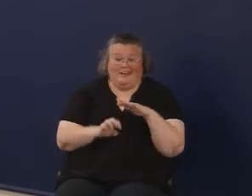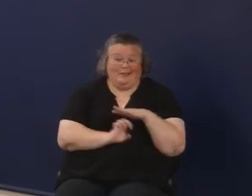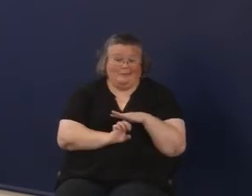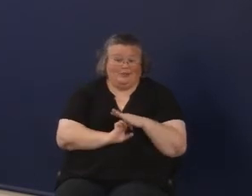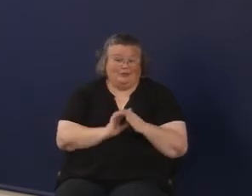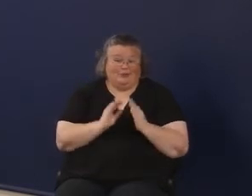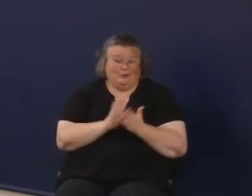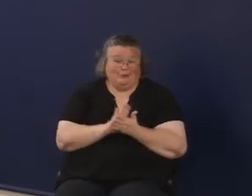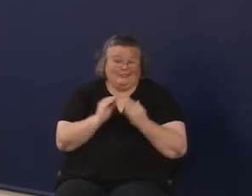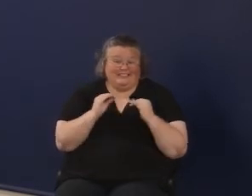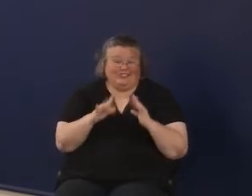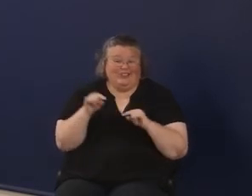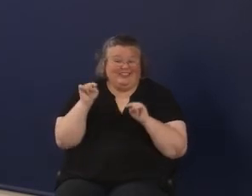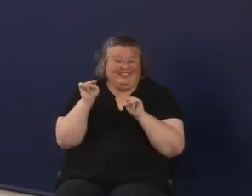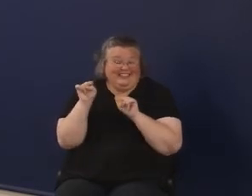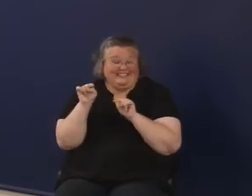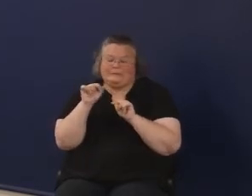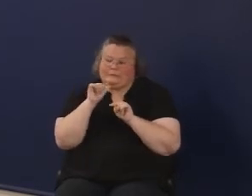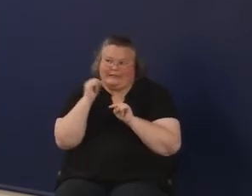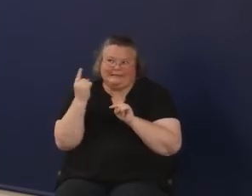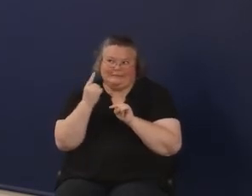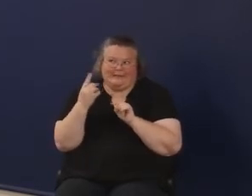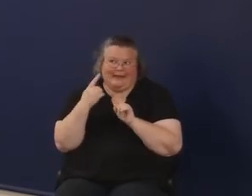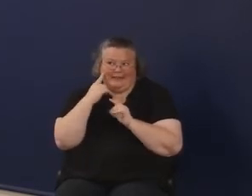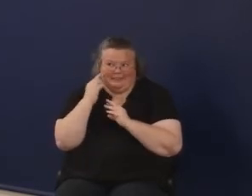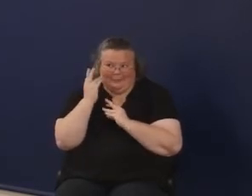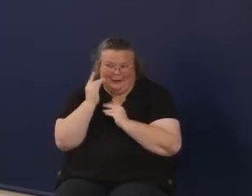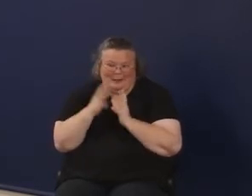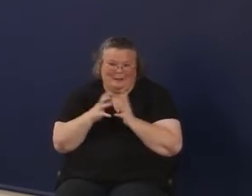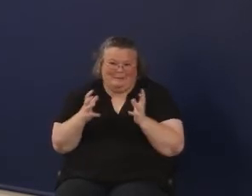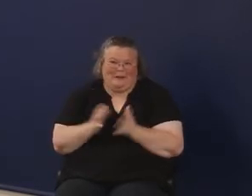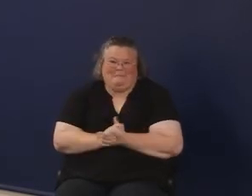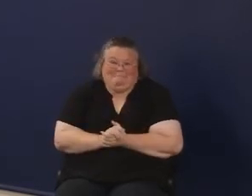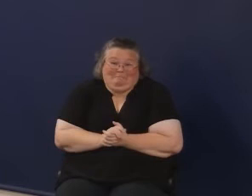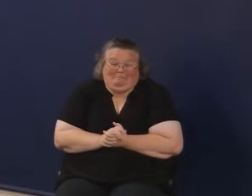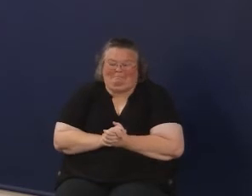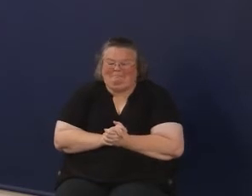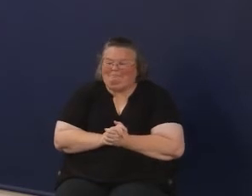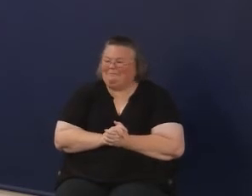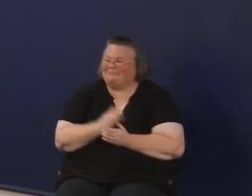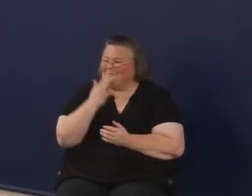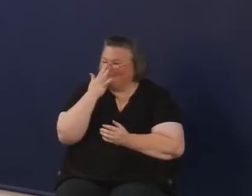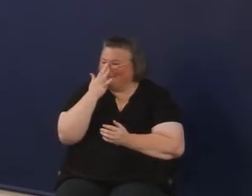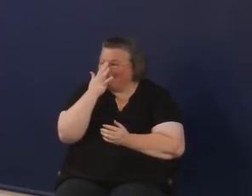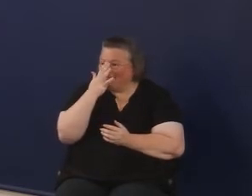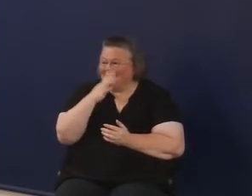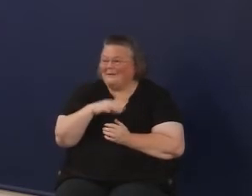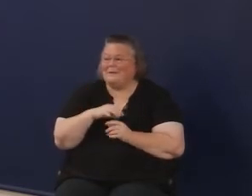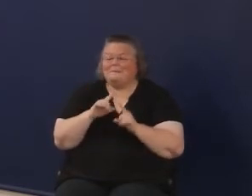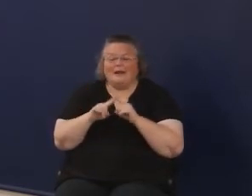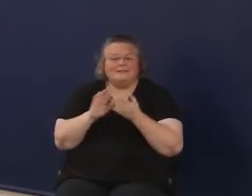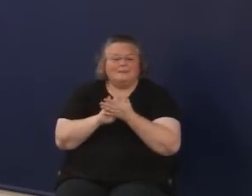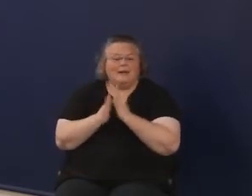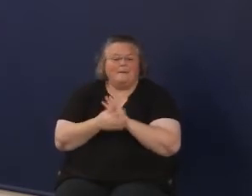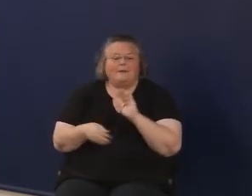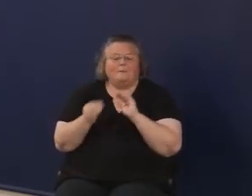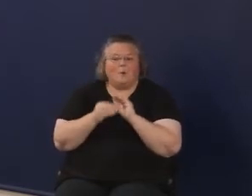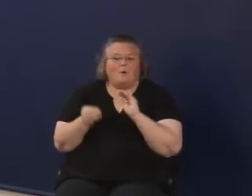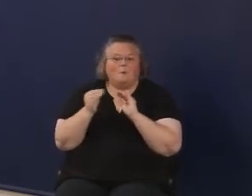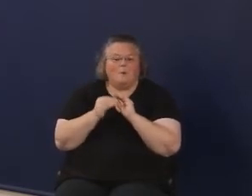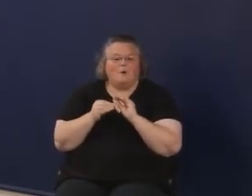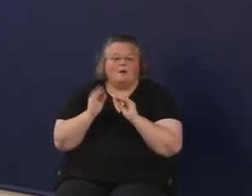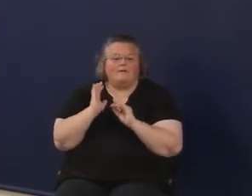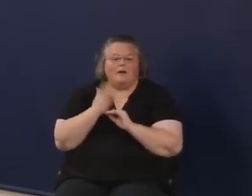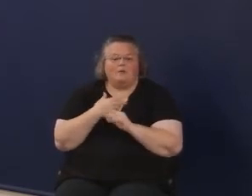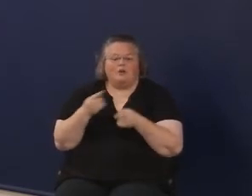this was not something that I thought a lot about. And I'm, it's becoming more and more of our